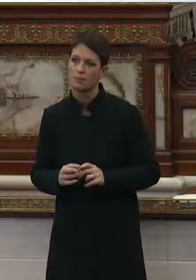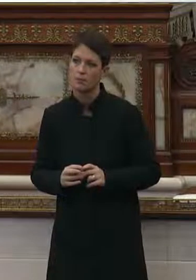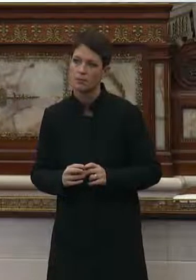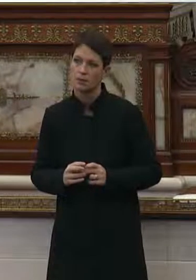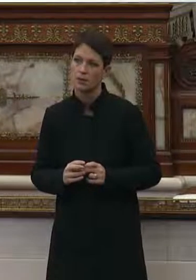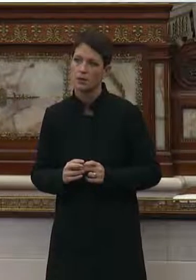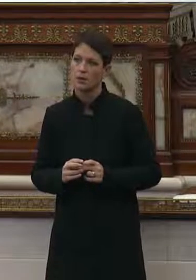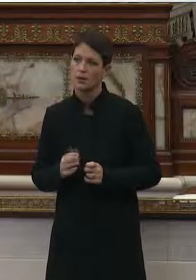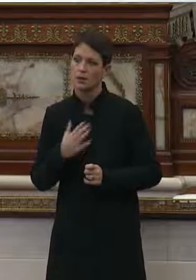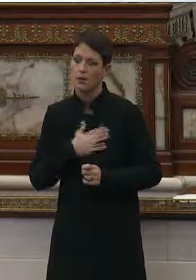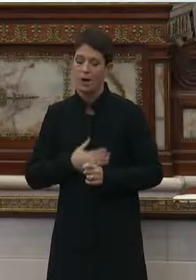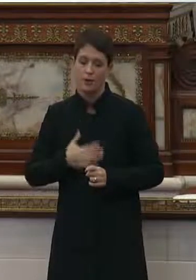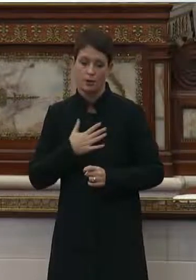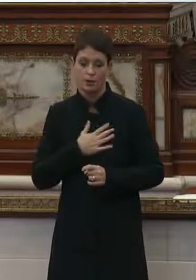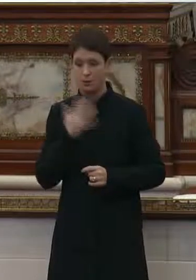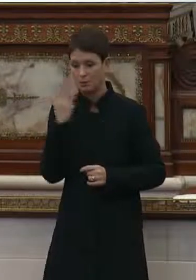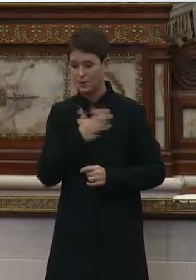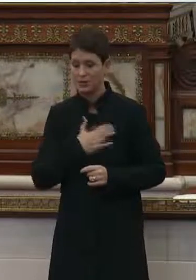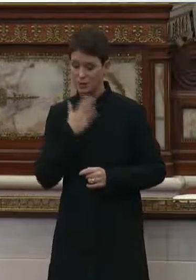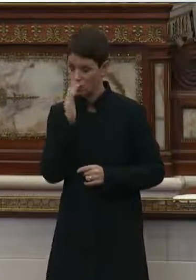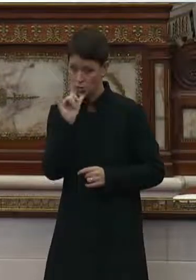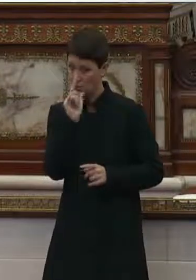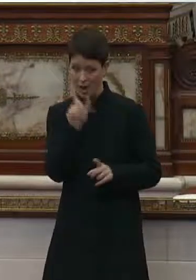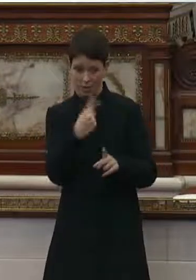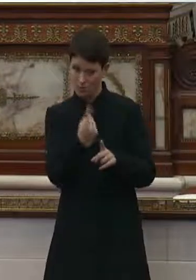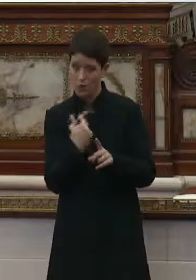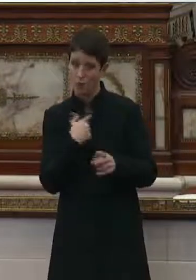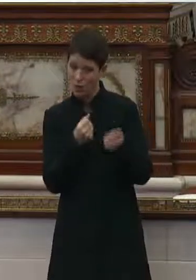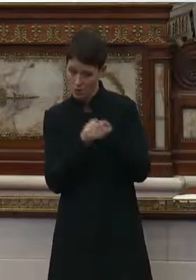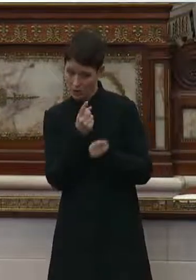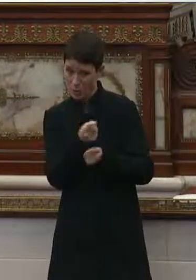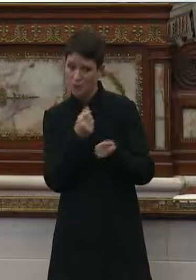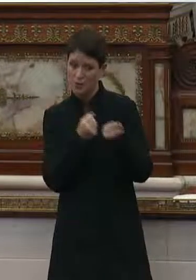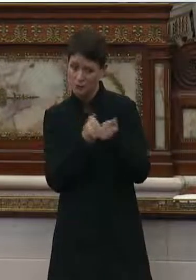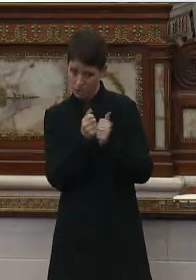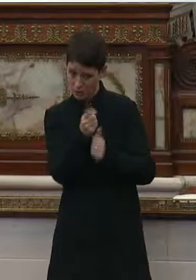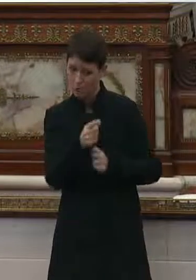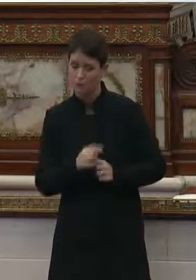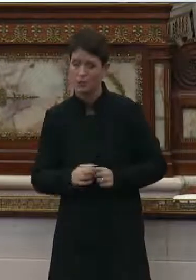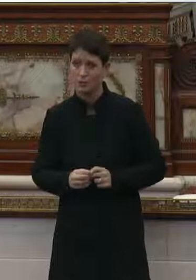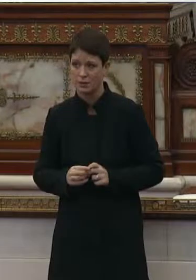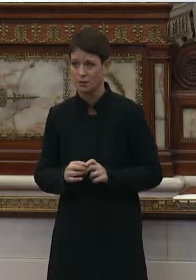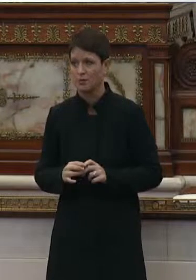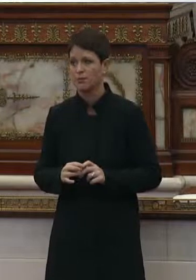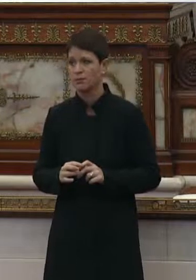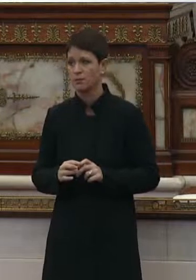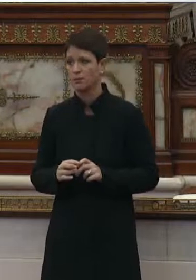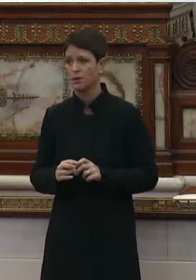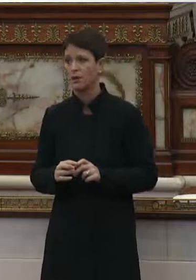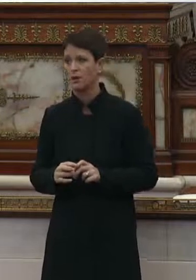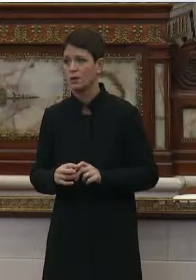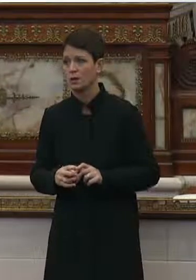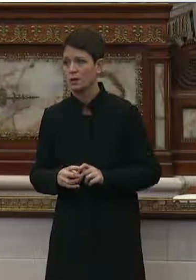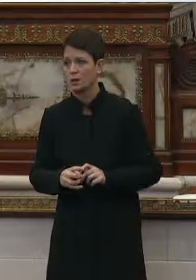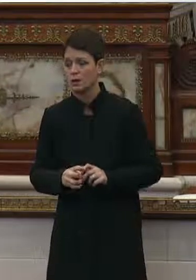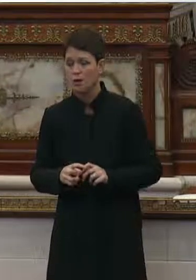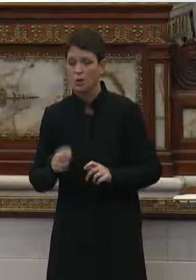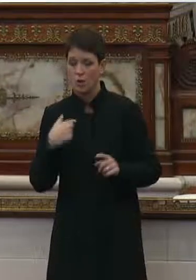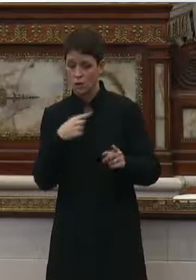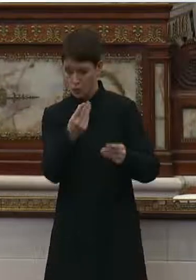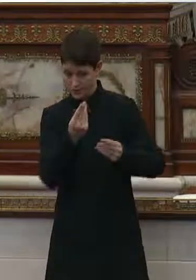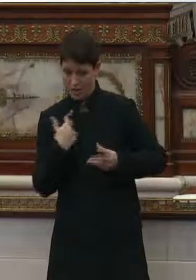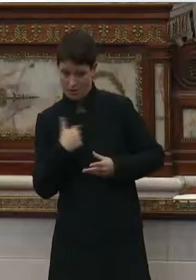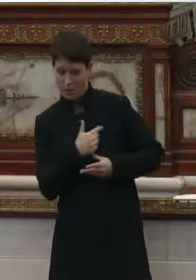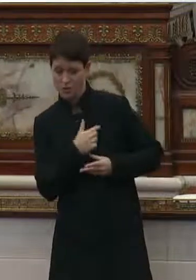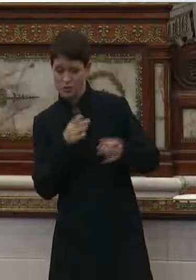Well, I was just going to say, please know that you're not alone and that we're with you. We stand with you. We were going to say, like I said, we take our cues from you,